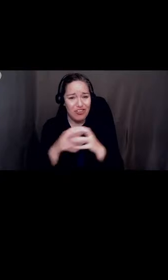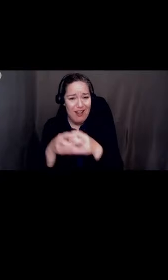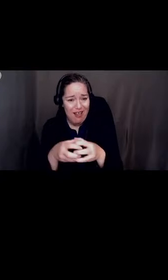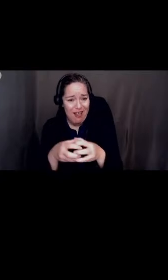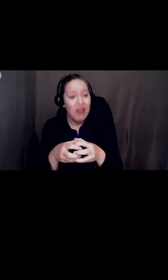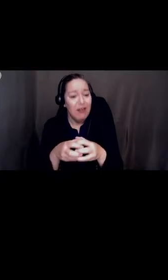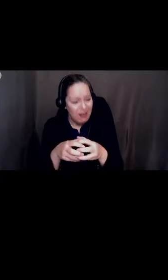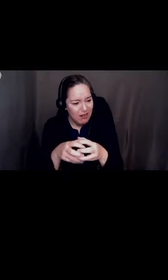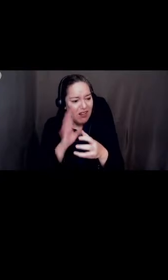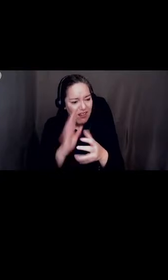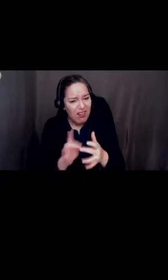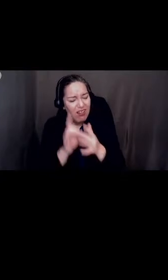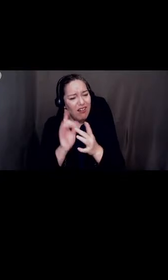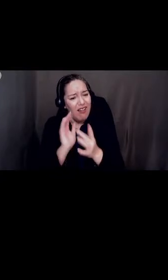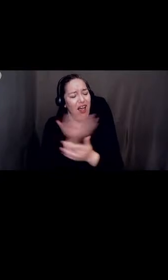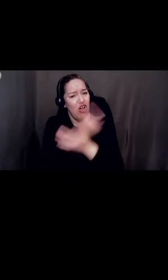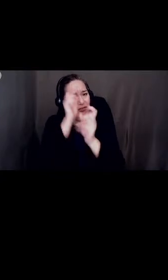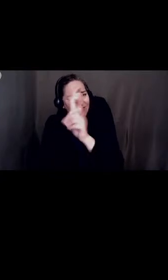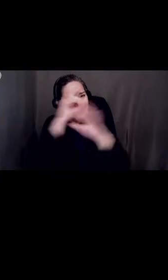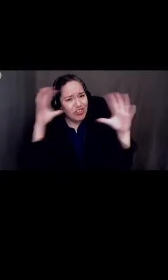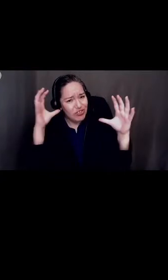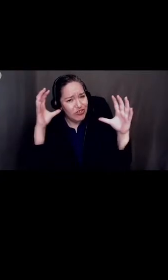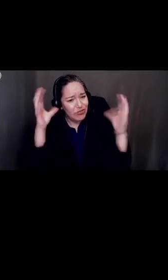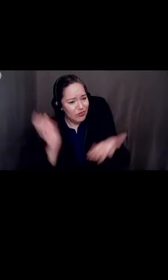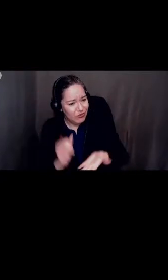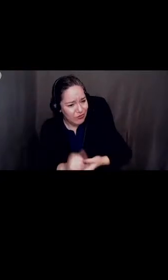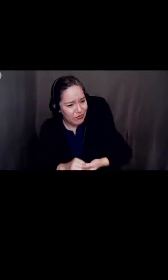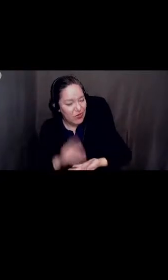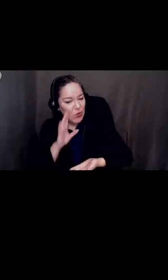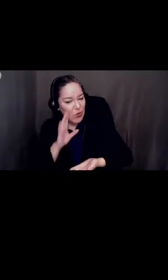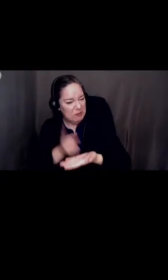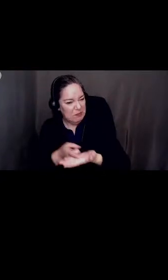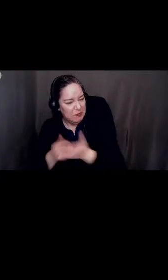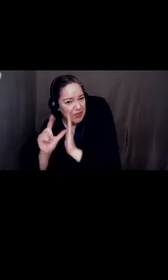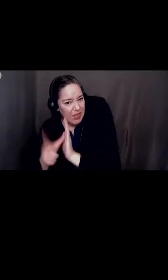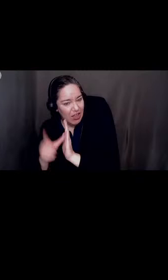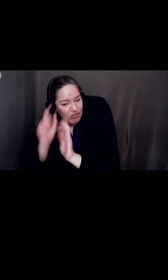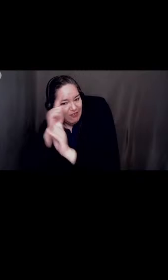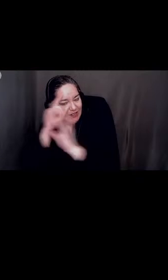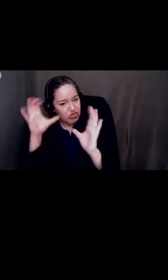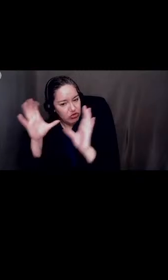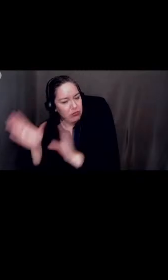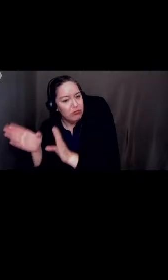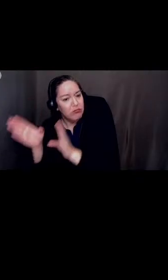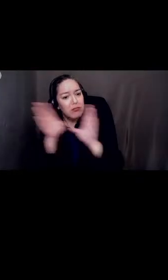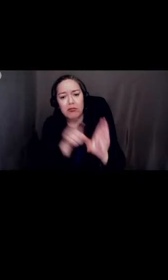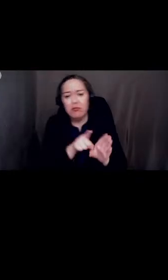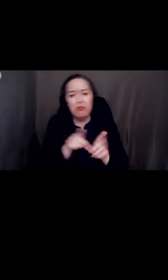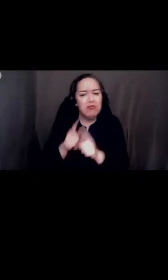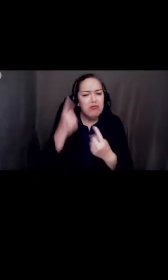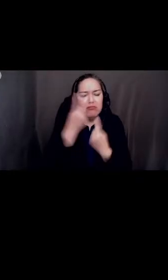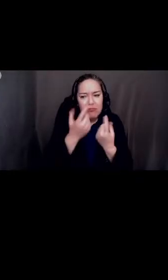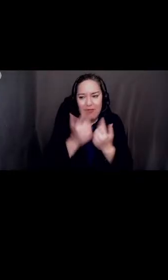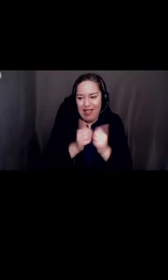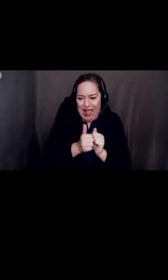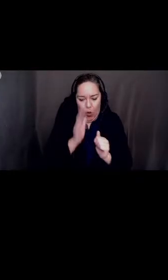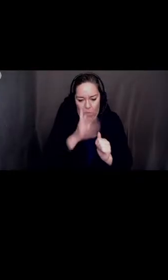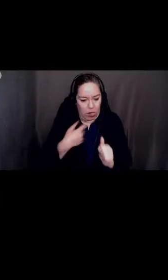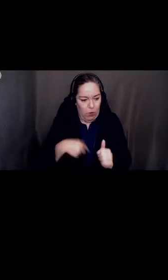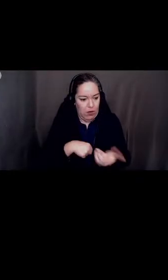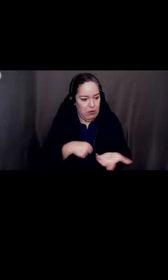Also, what will be our way of being going forward that centers